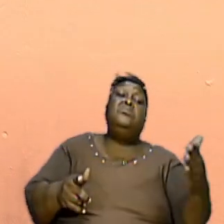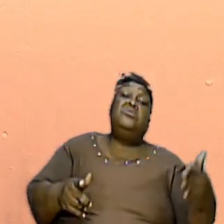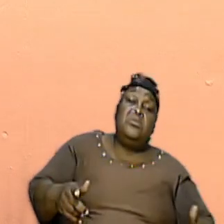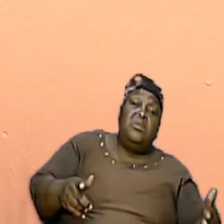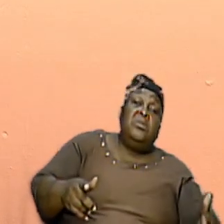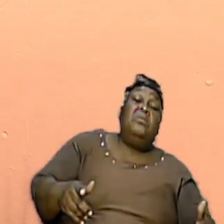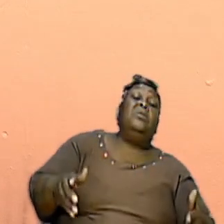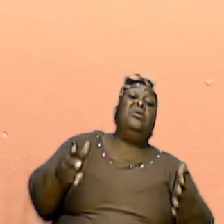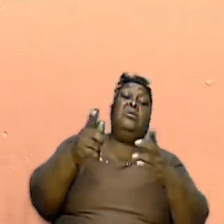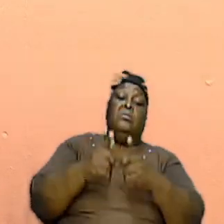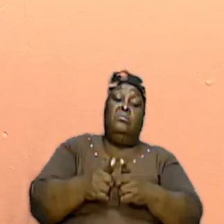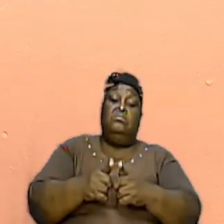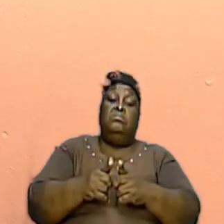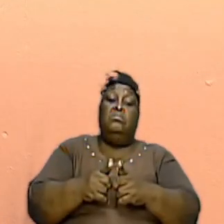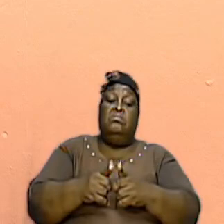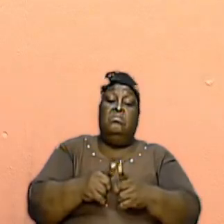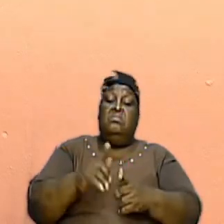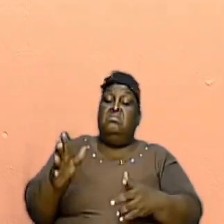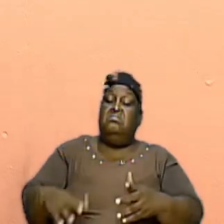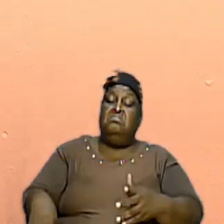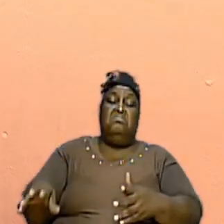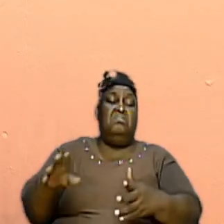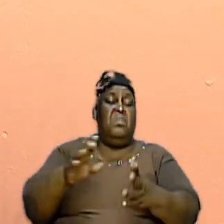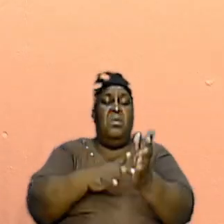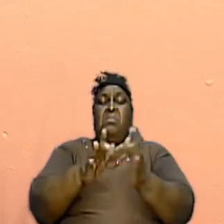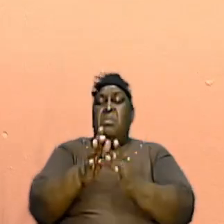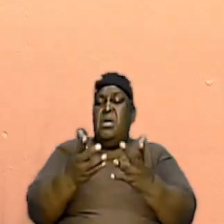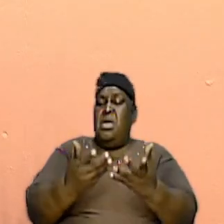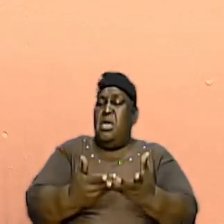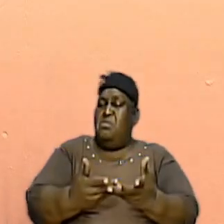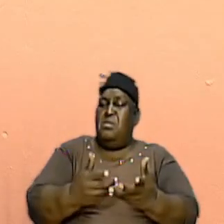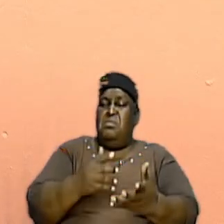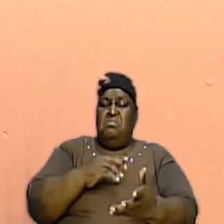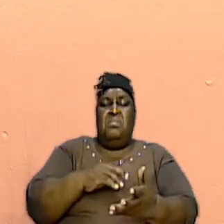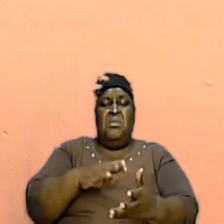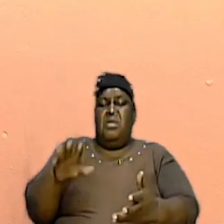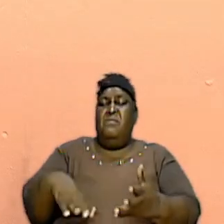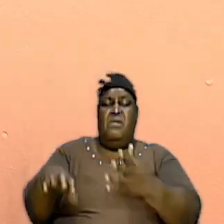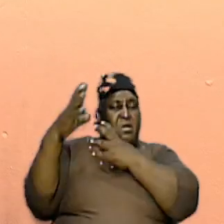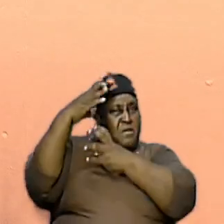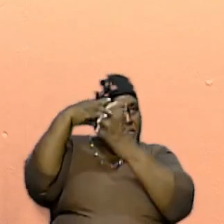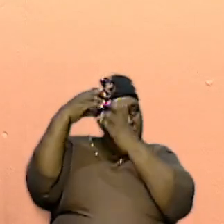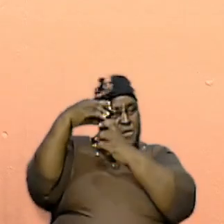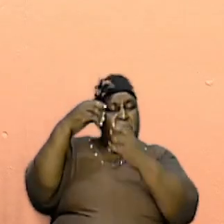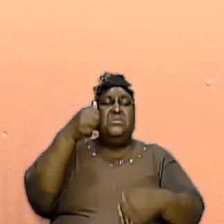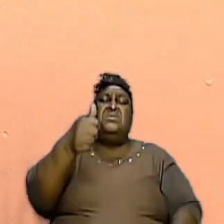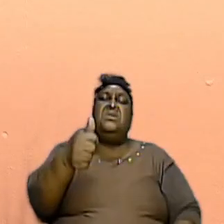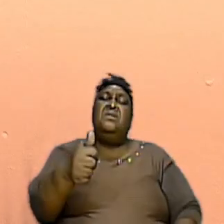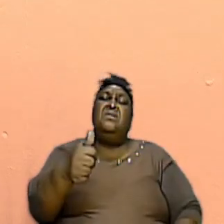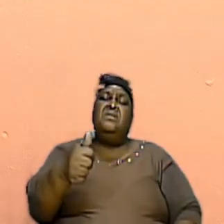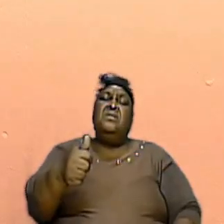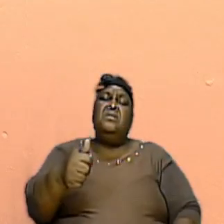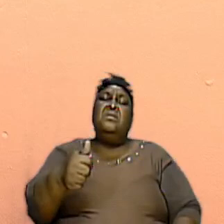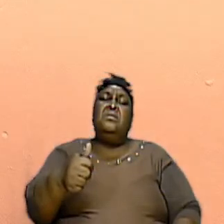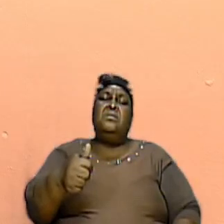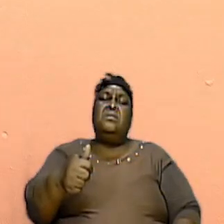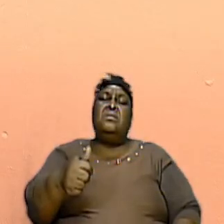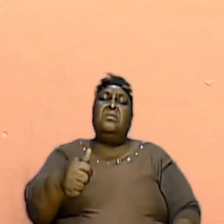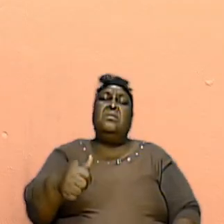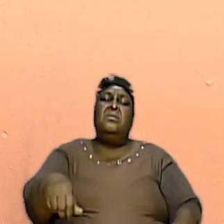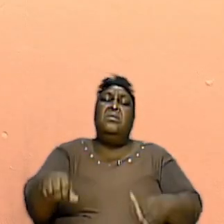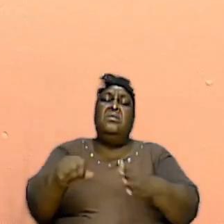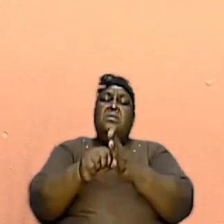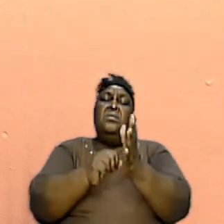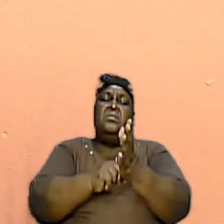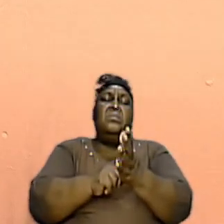principle but the Bible will never contradict itself scriptures must reconcile and we are going to reconcile